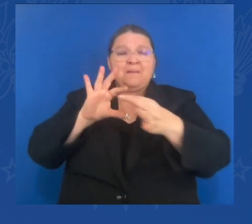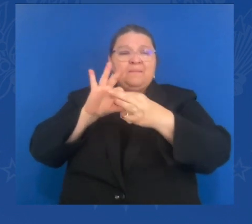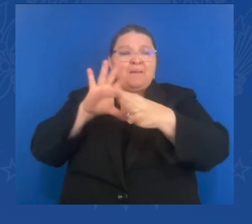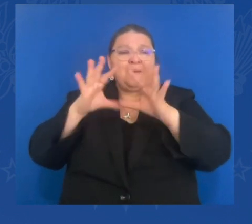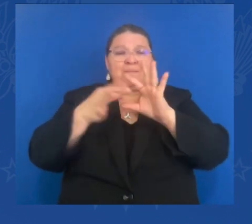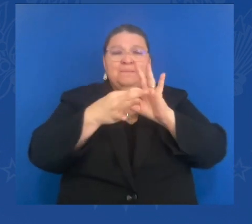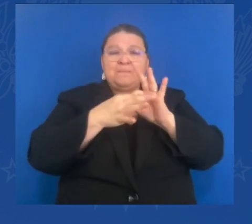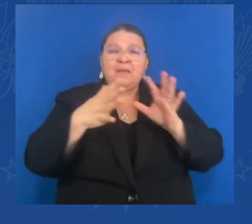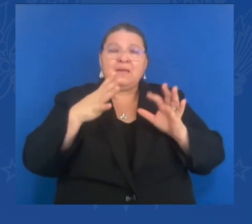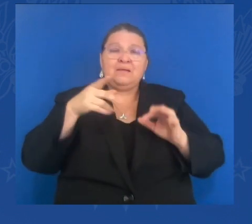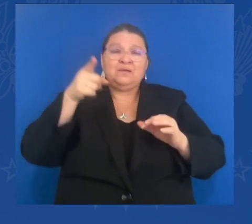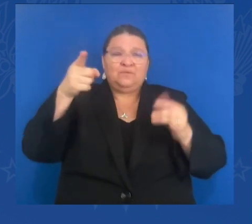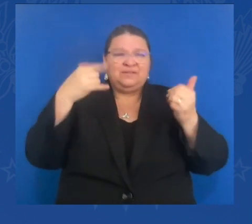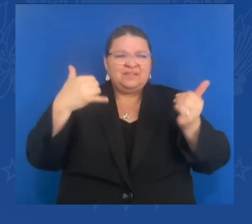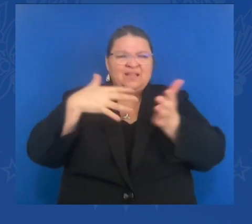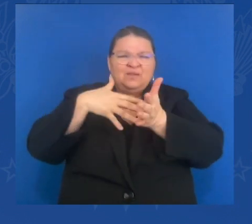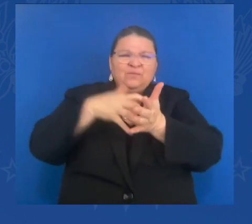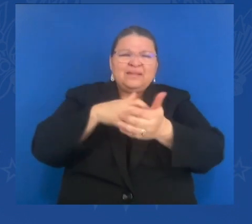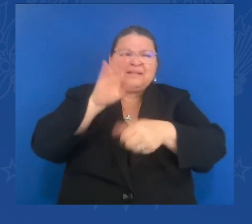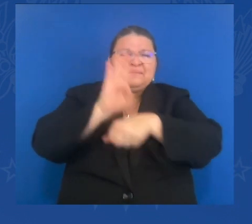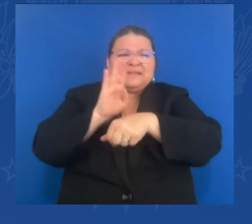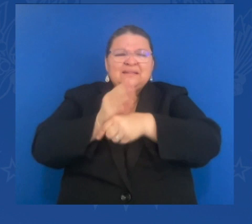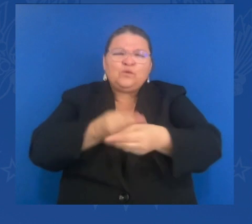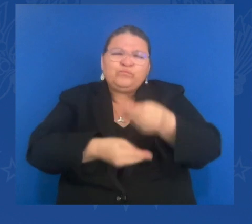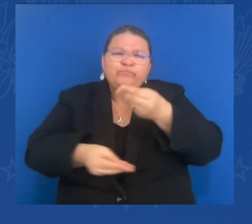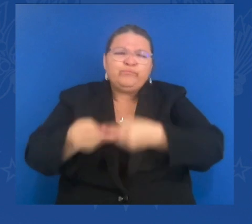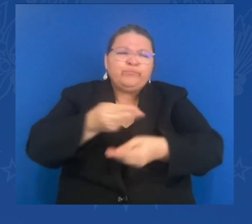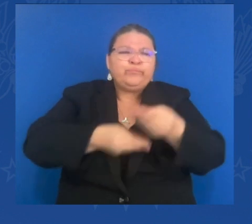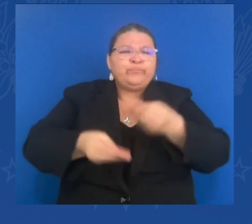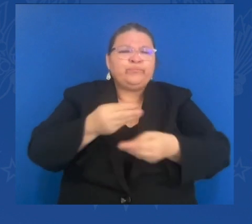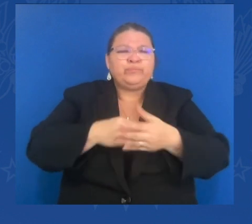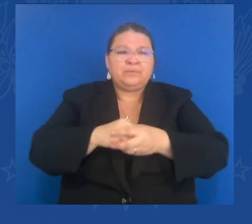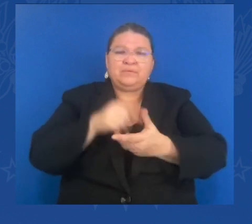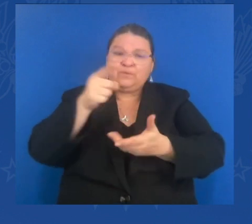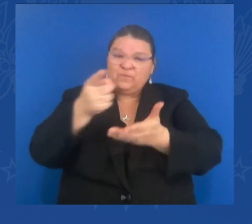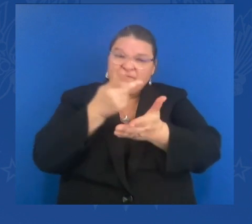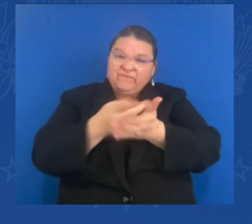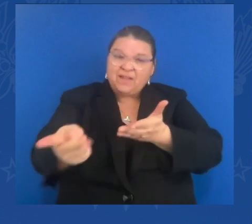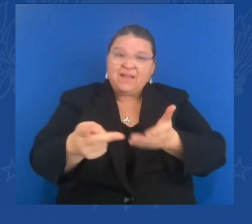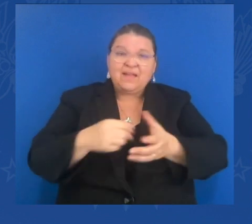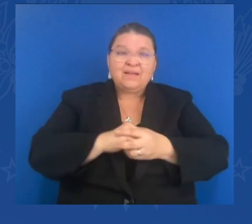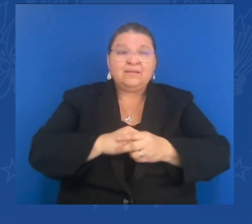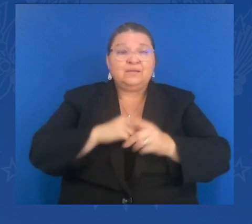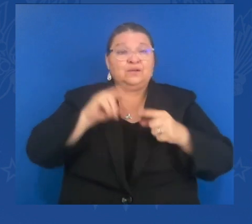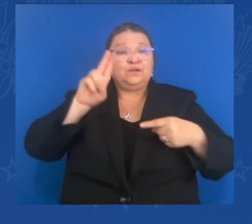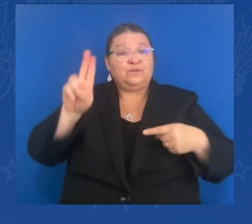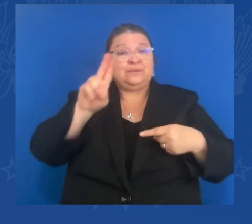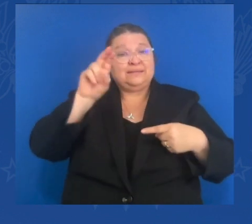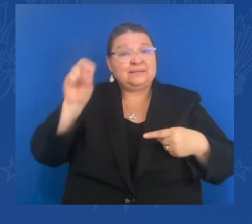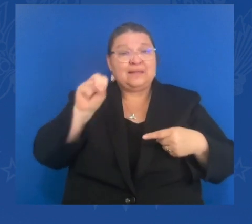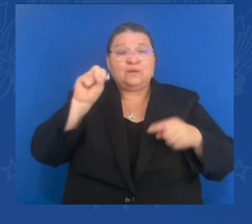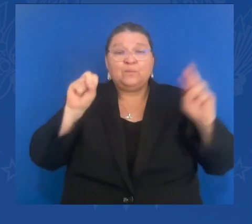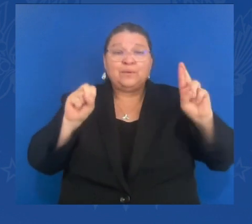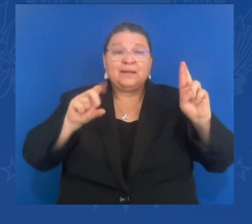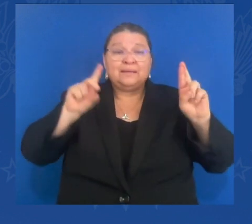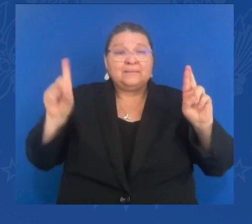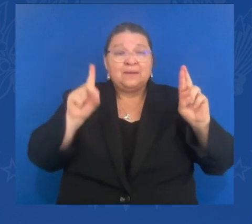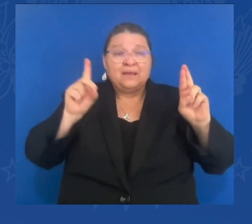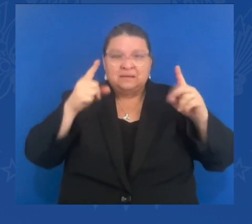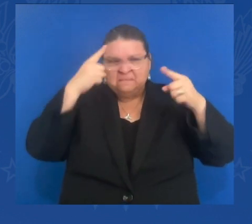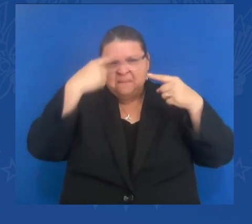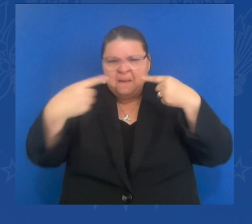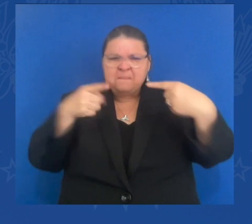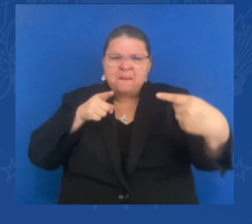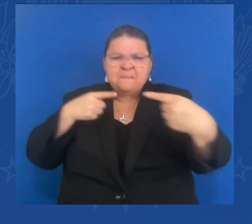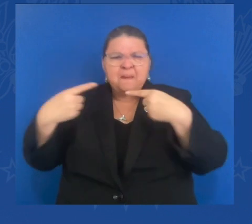American democracies in terms of our positions. He failed. The American people are united. The world is united. And we